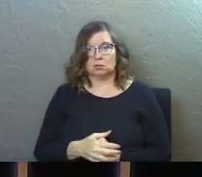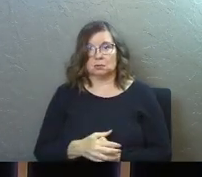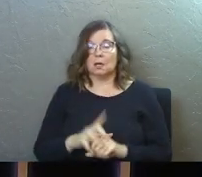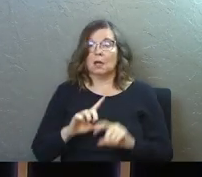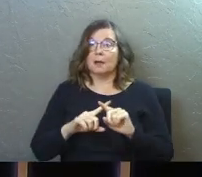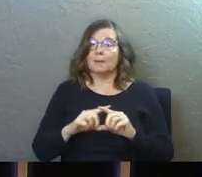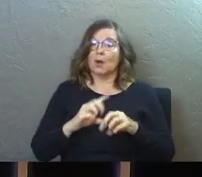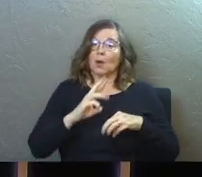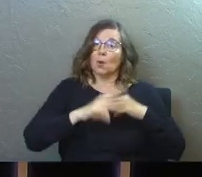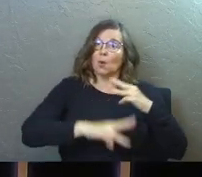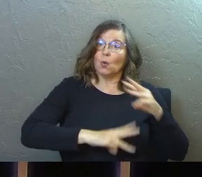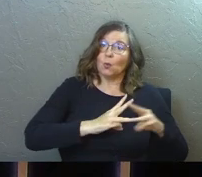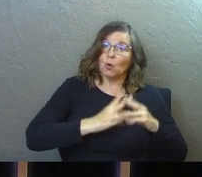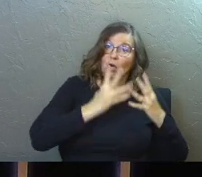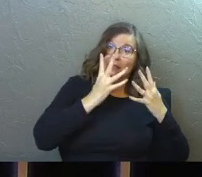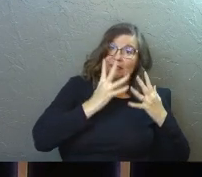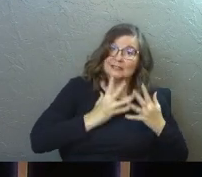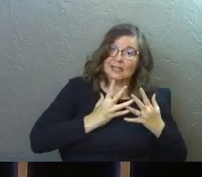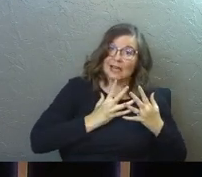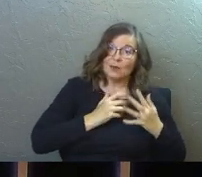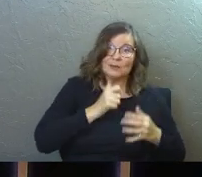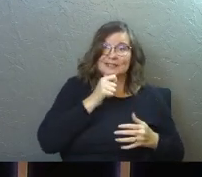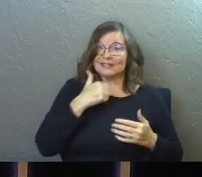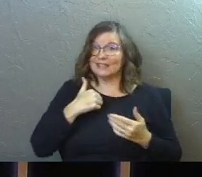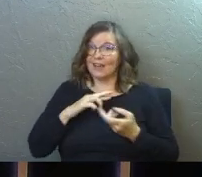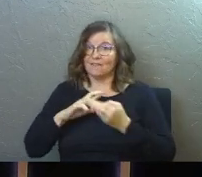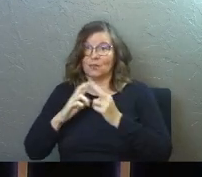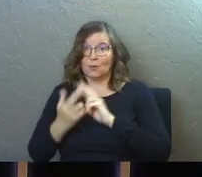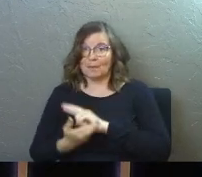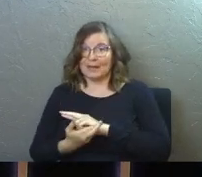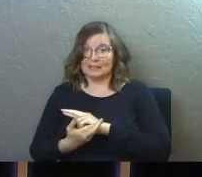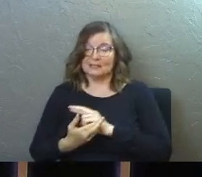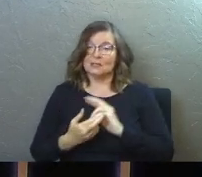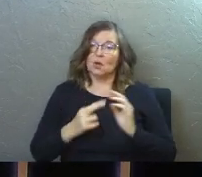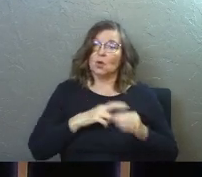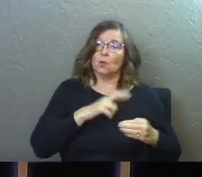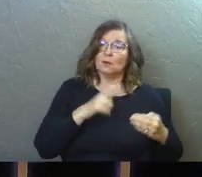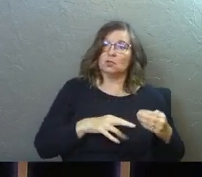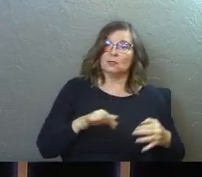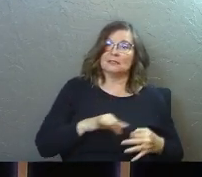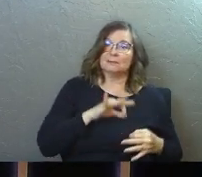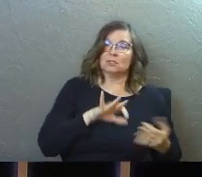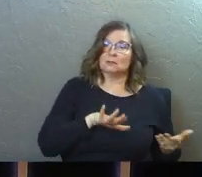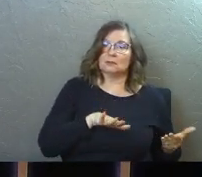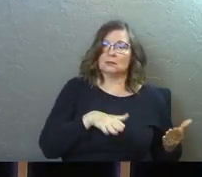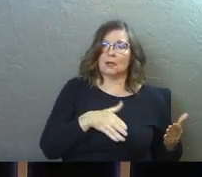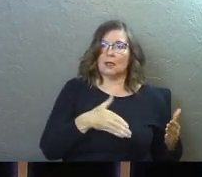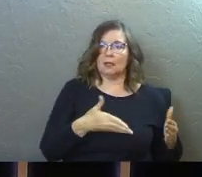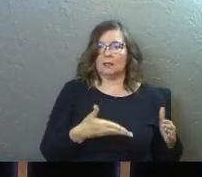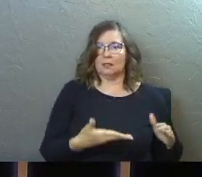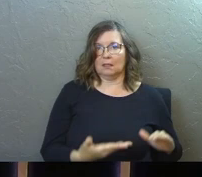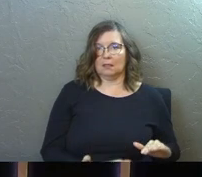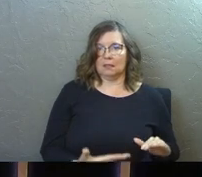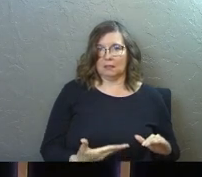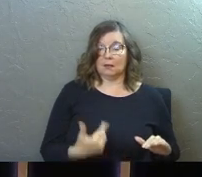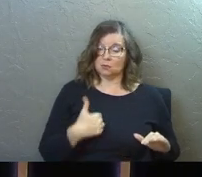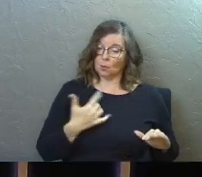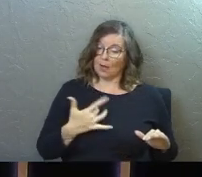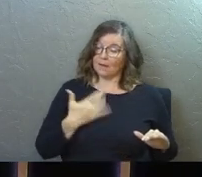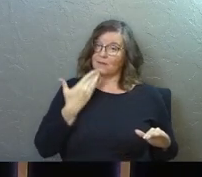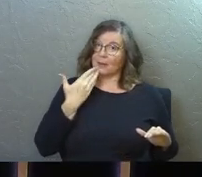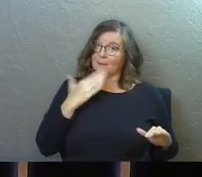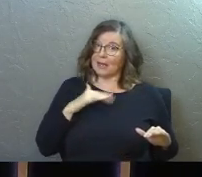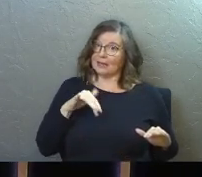but worldly sorrow, which lacks repentance results in spiritual death. So I feel